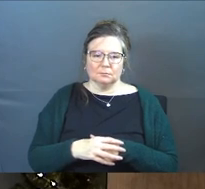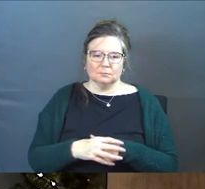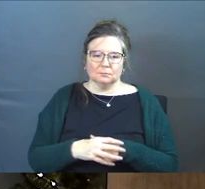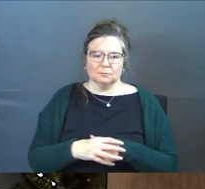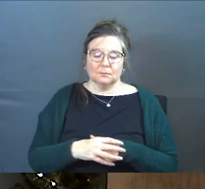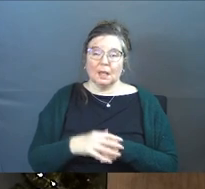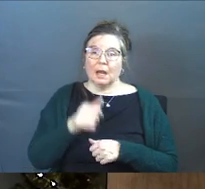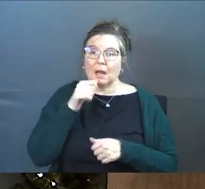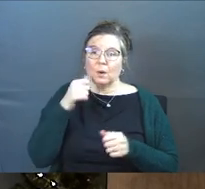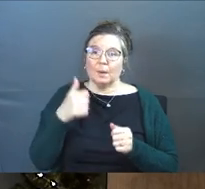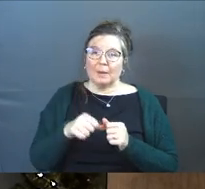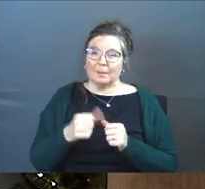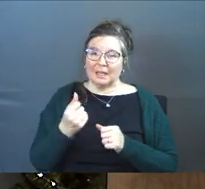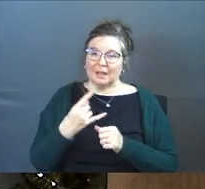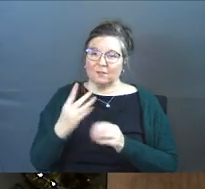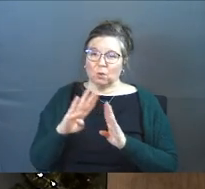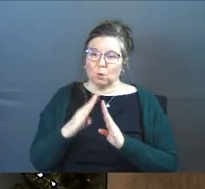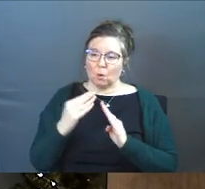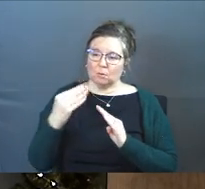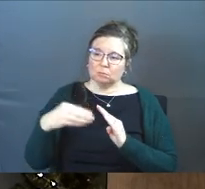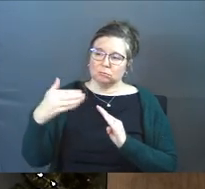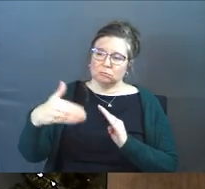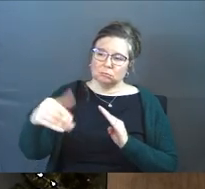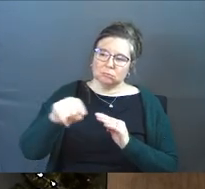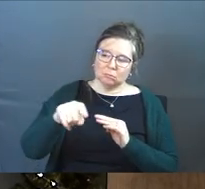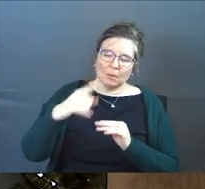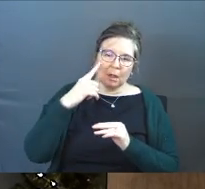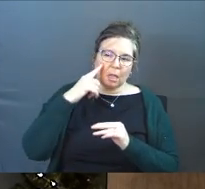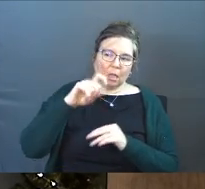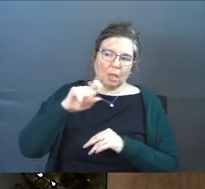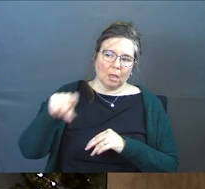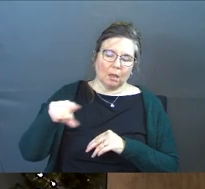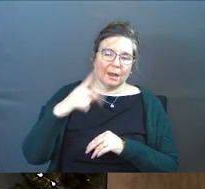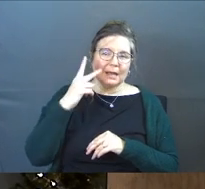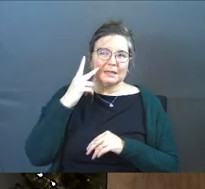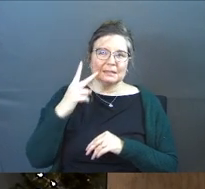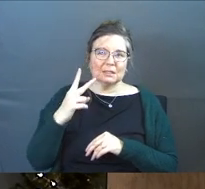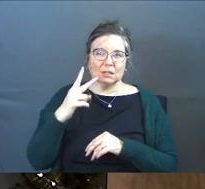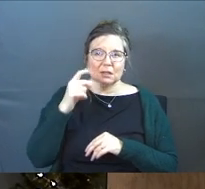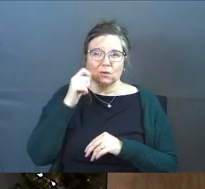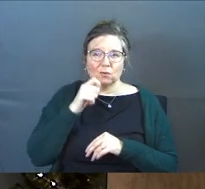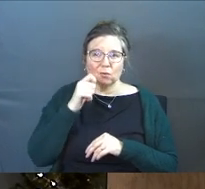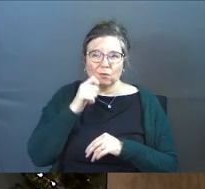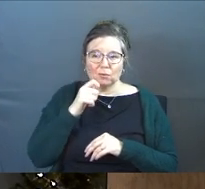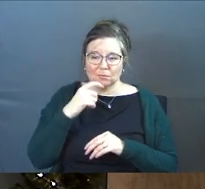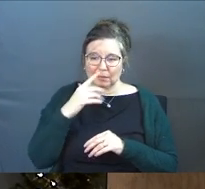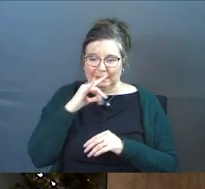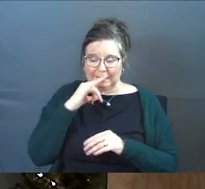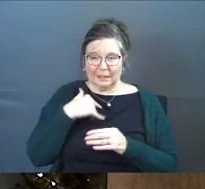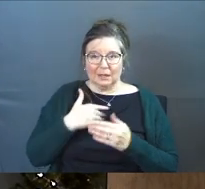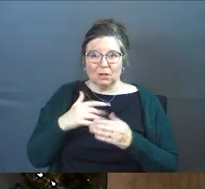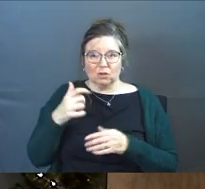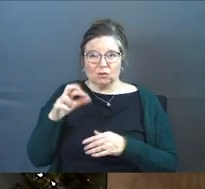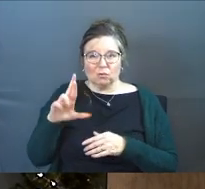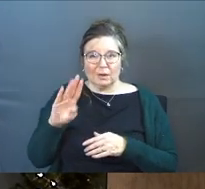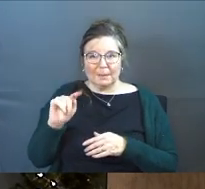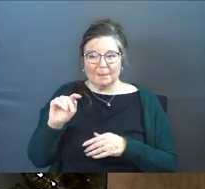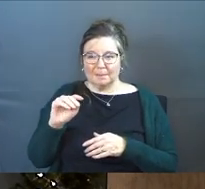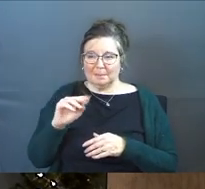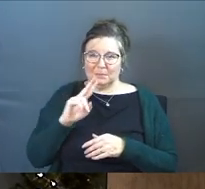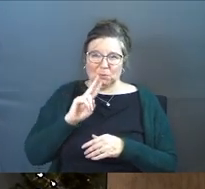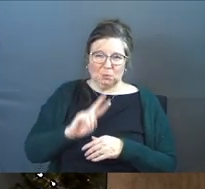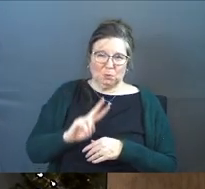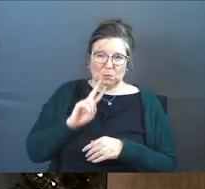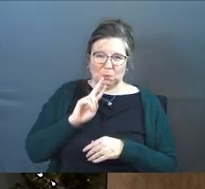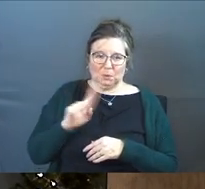and I remember getting a few doors down and out of the corner of my eye I see a little kid in a crib this little toddler in a